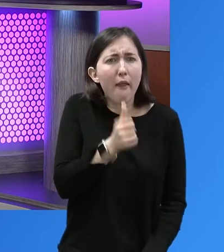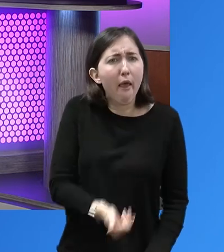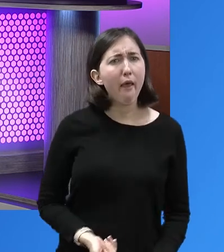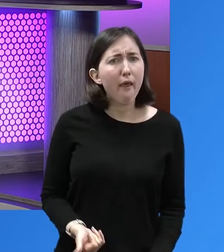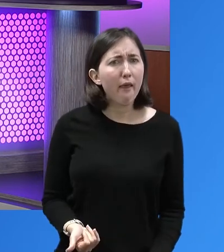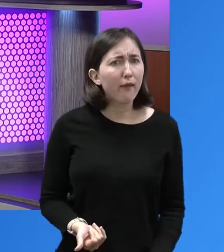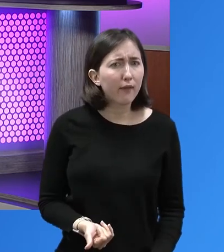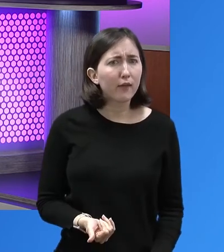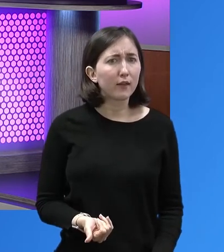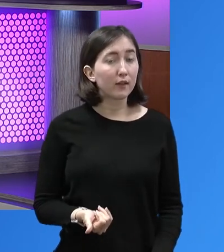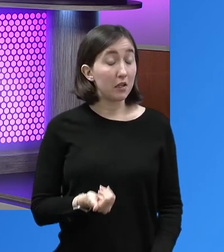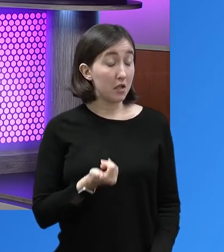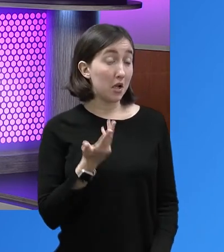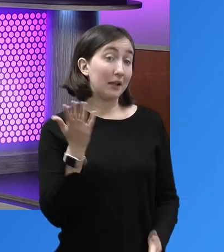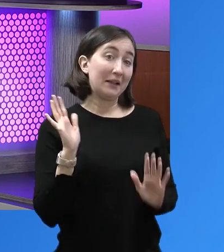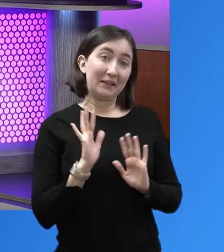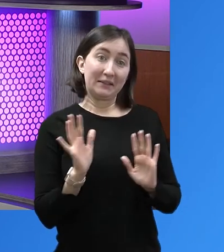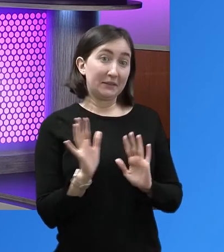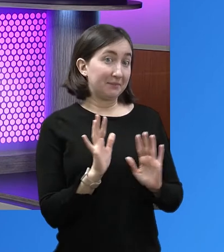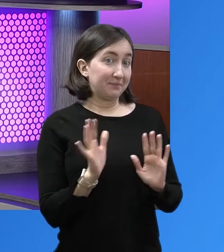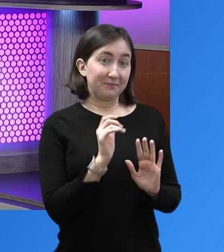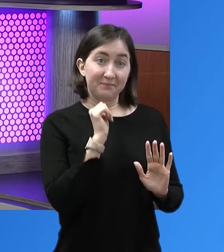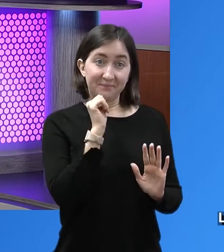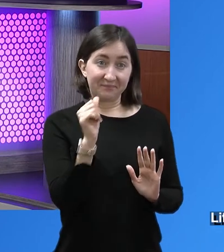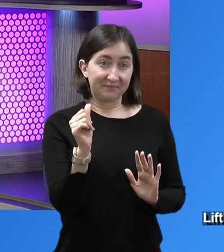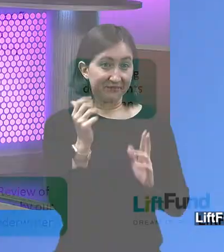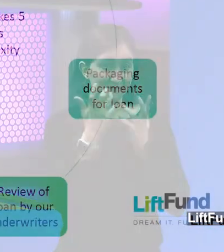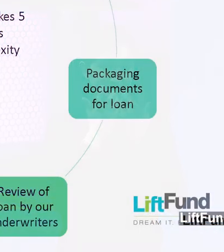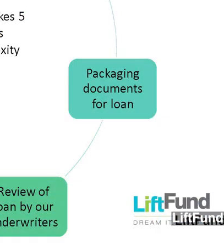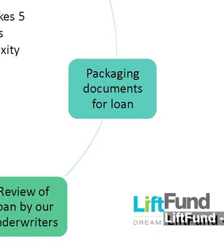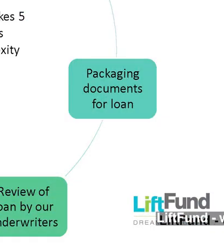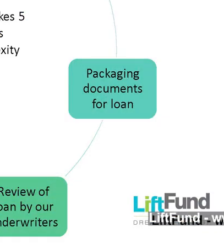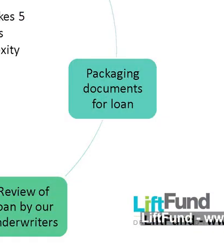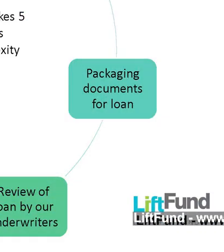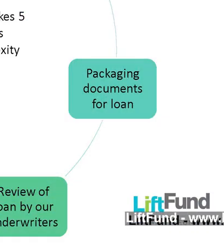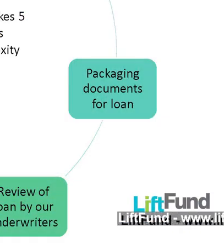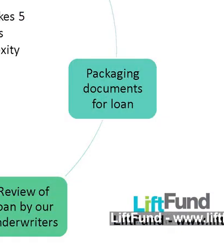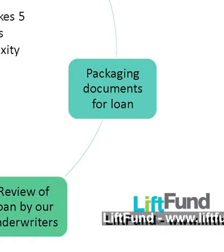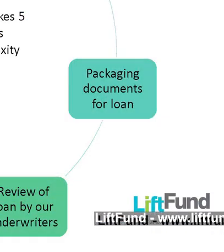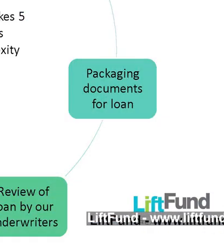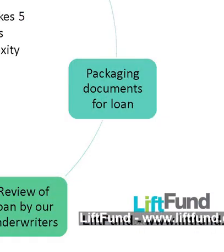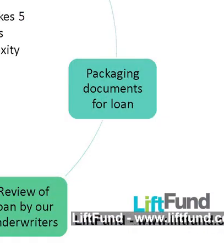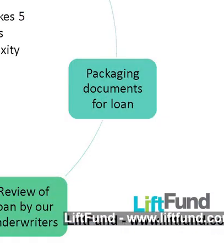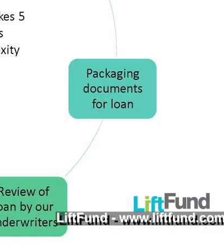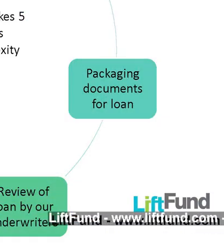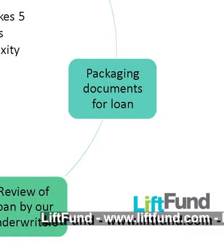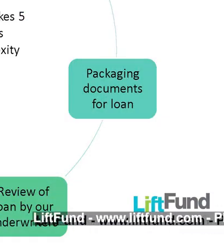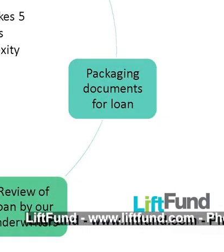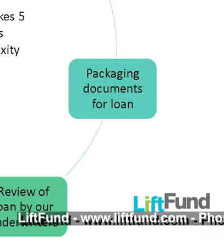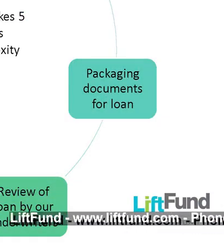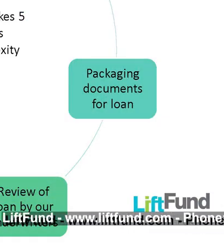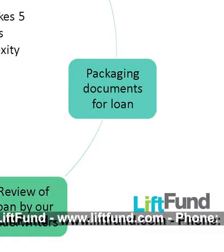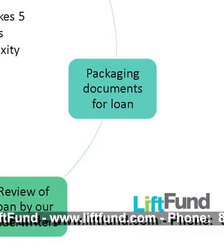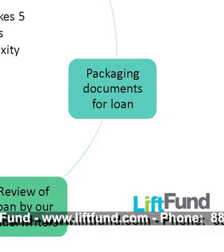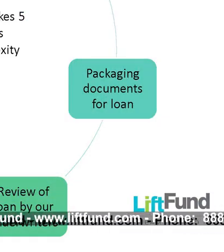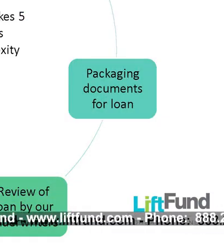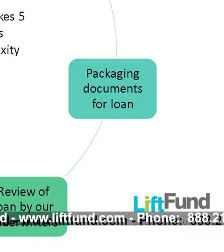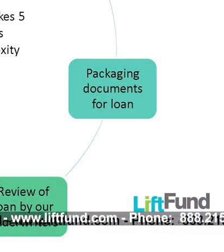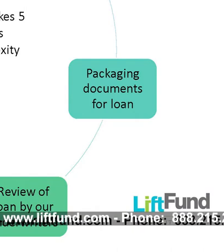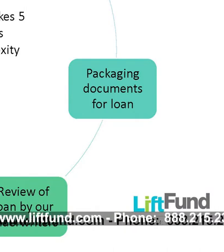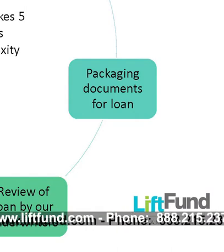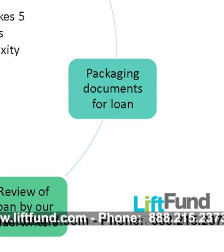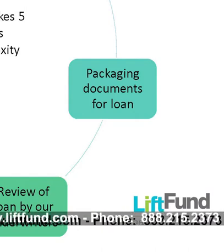Well, it just doesn't work that way. Why? We have a wonderful website with our online application.